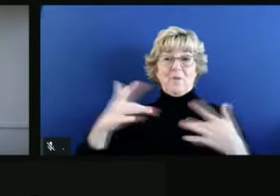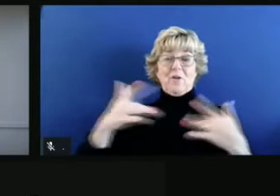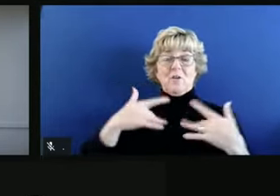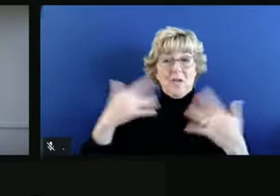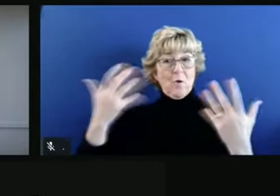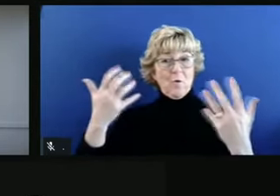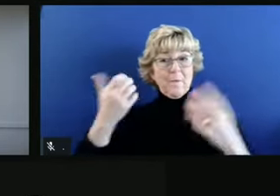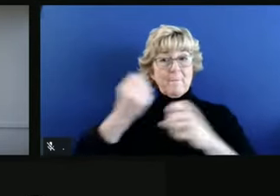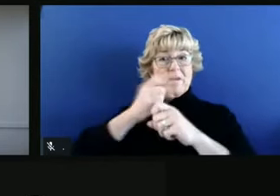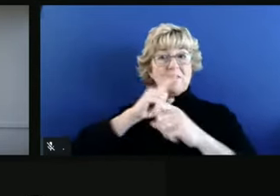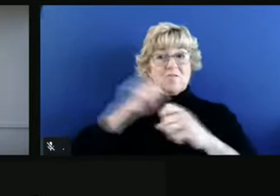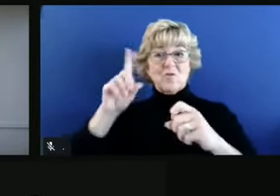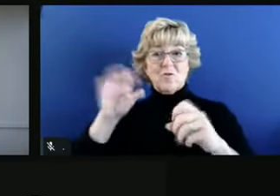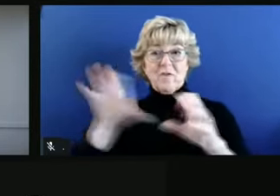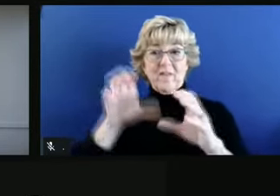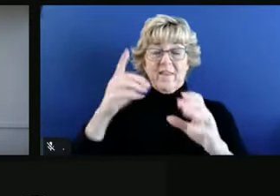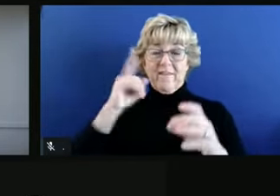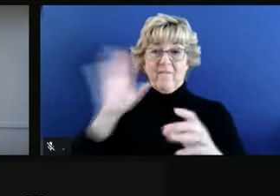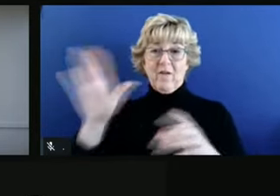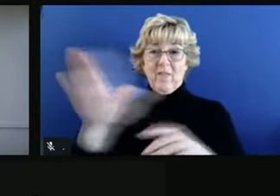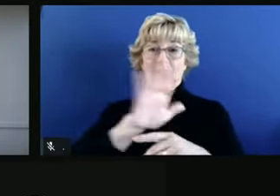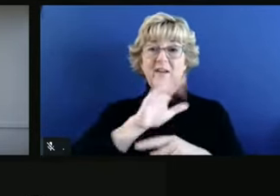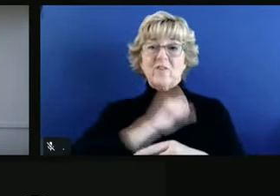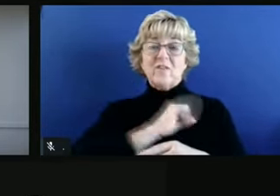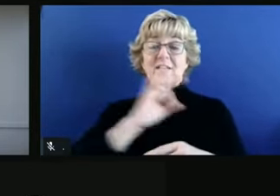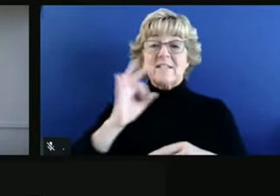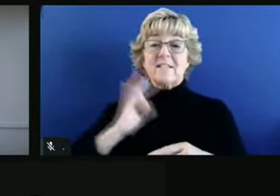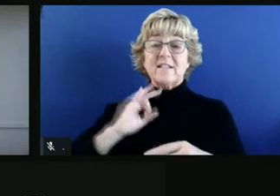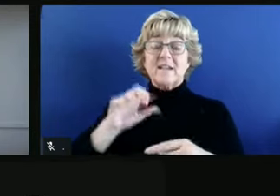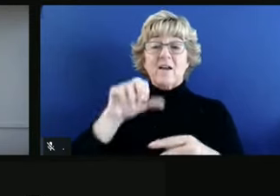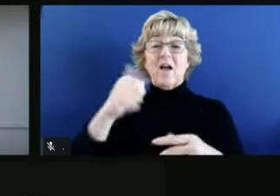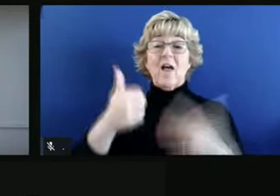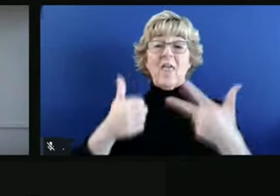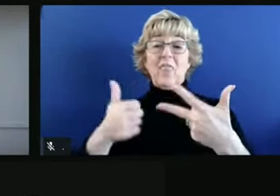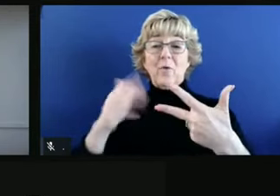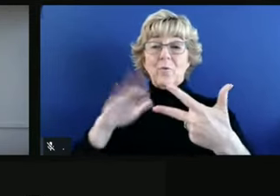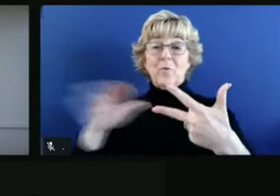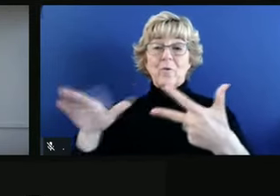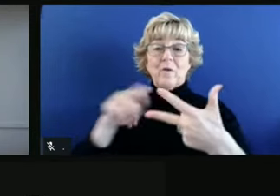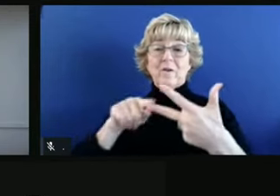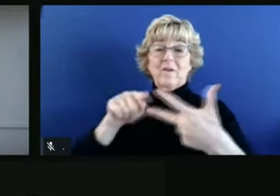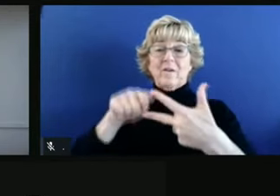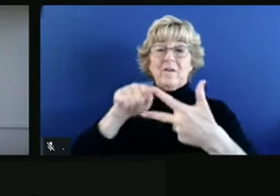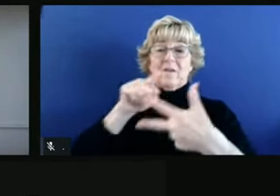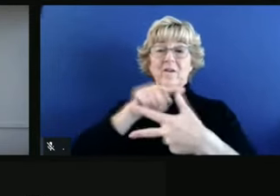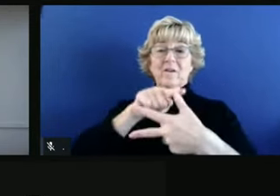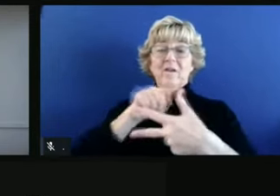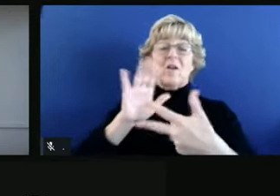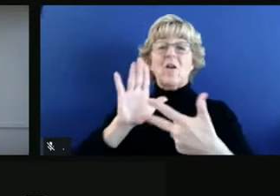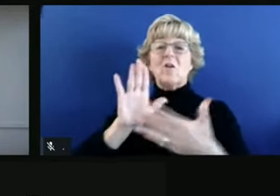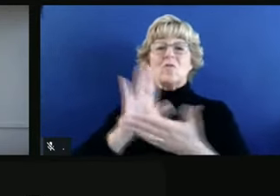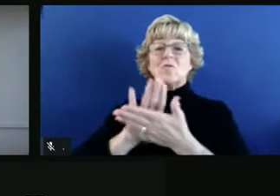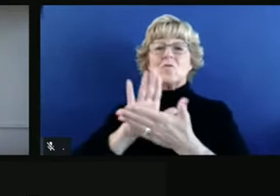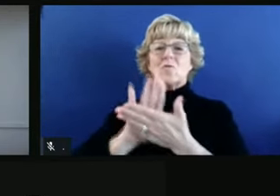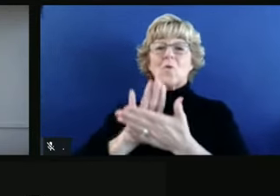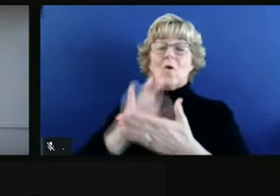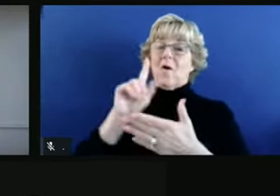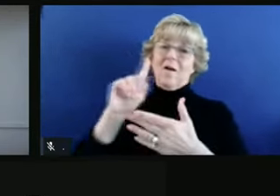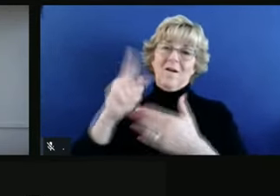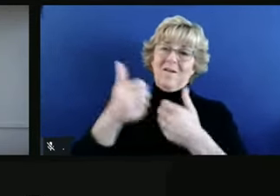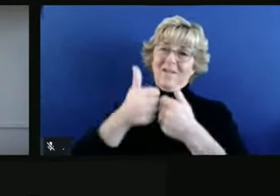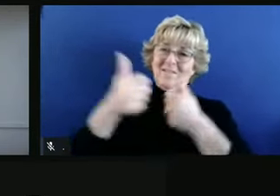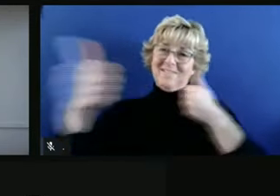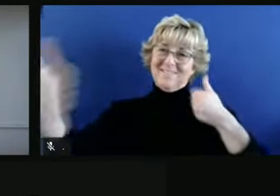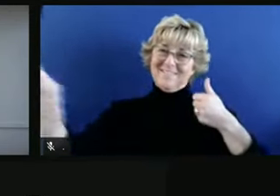to make sure that we do the right things for the staff. My other three children are in a school district that only offers distance learning